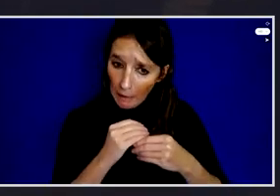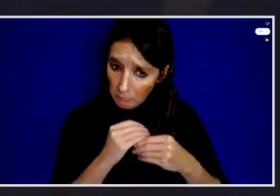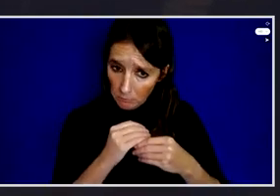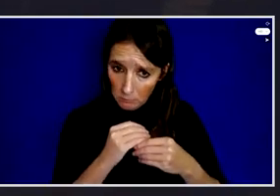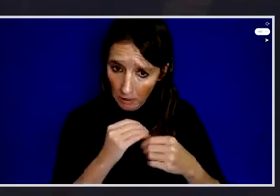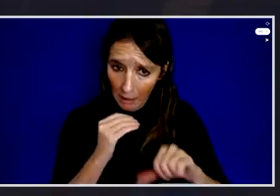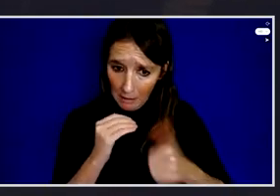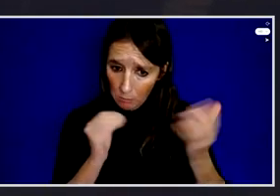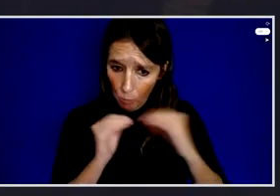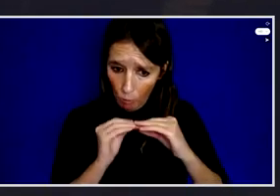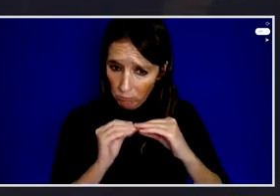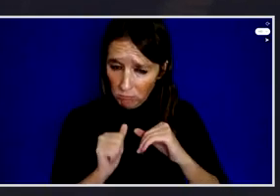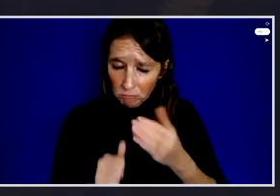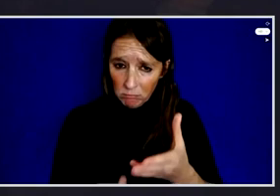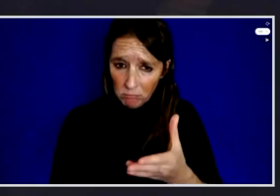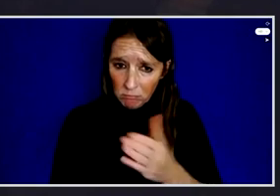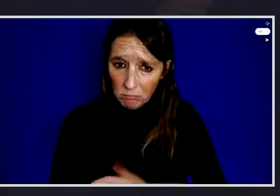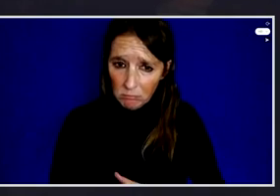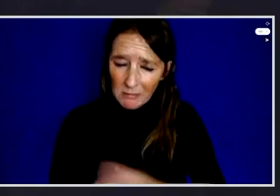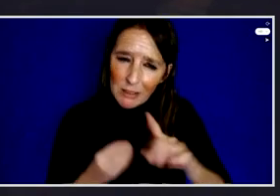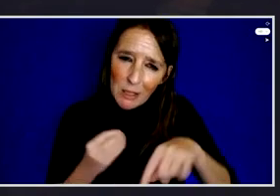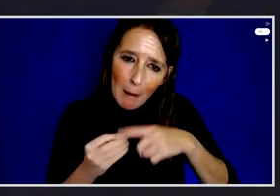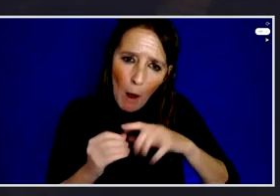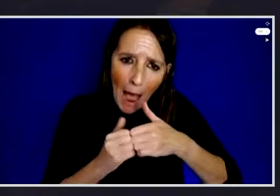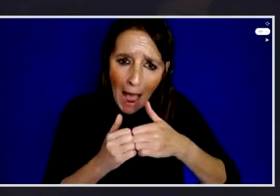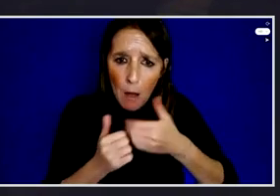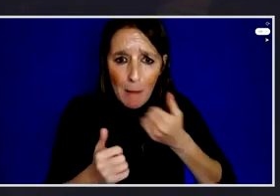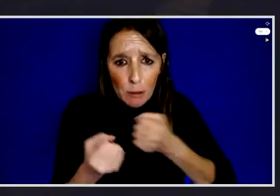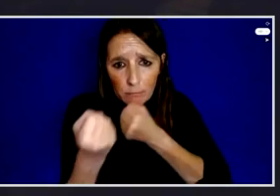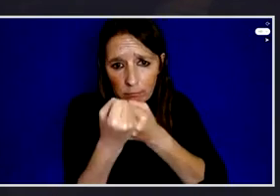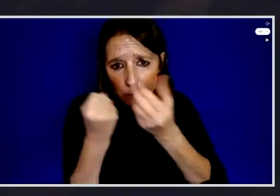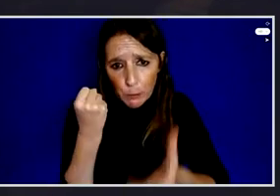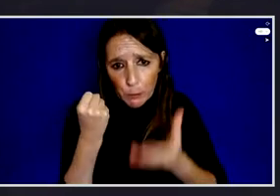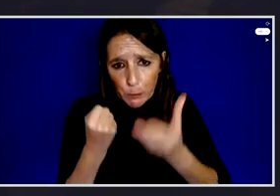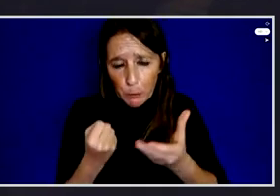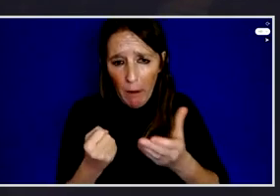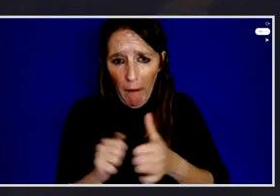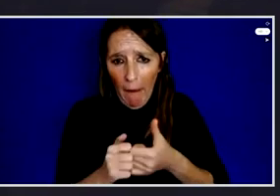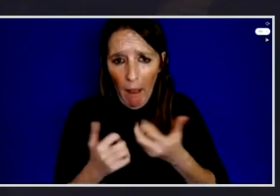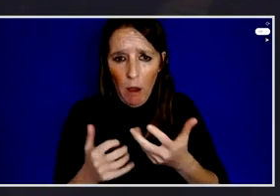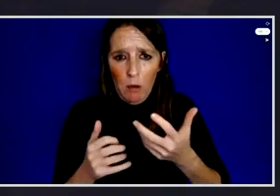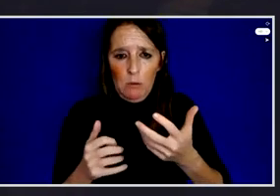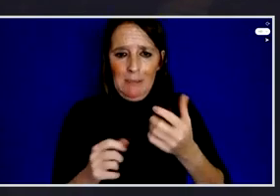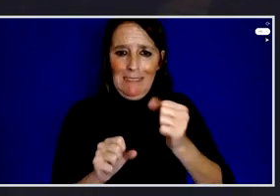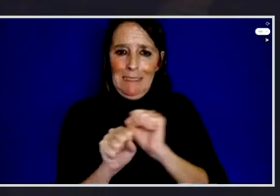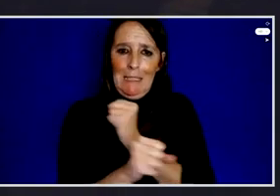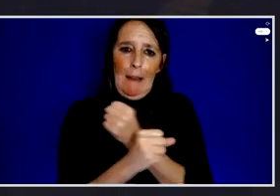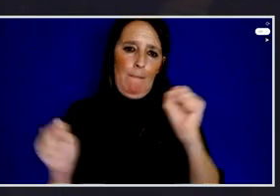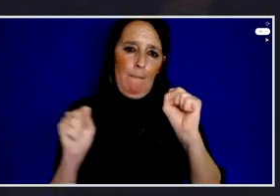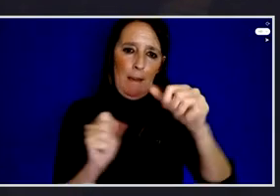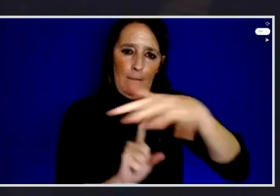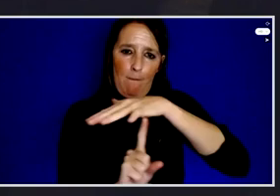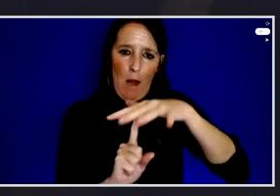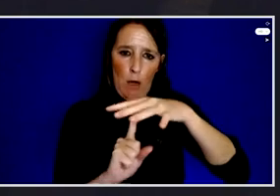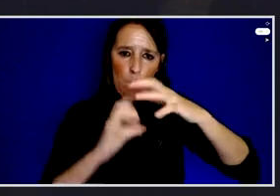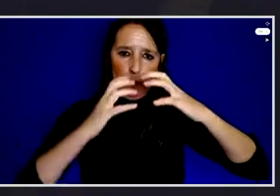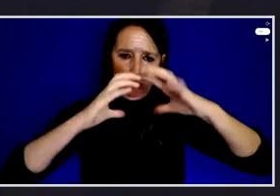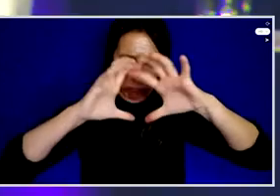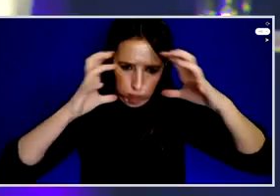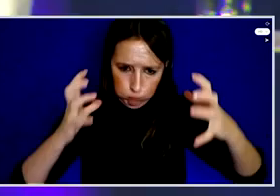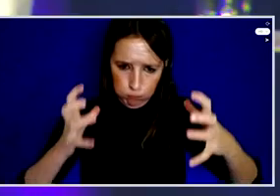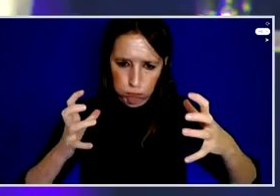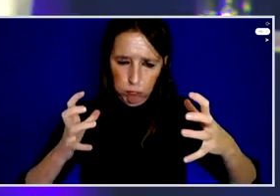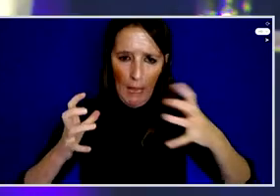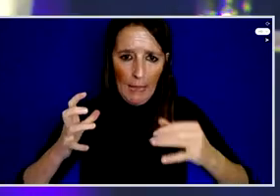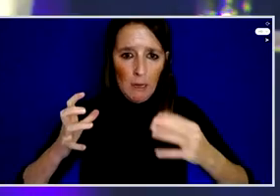before just in terms of how we can do a better job creating a safe environment and dealing with the threats and harassment